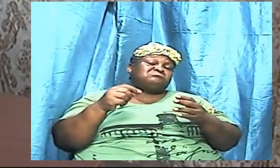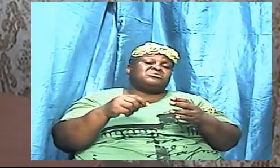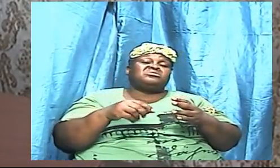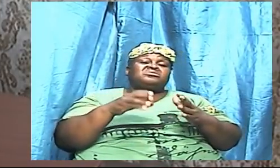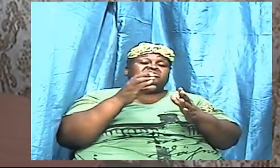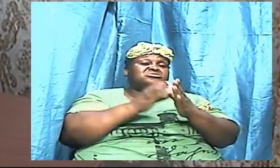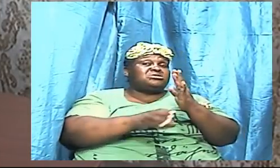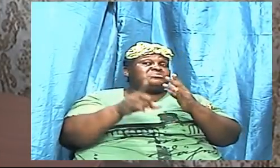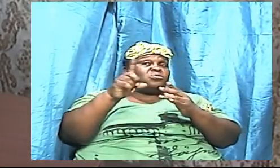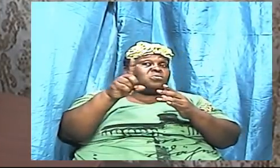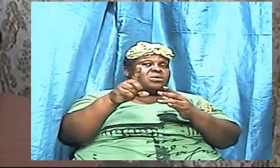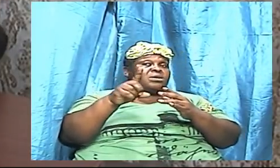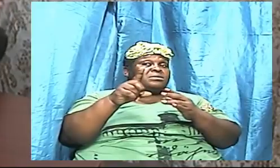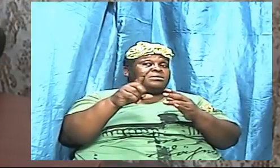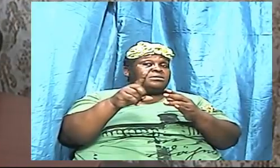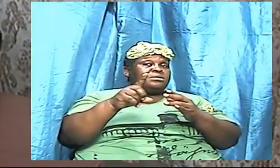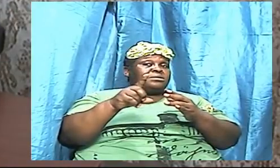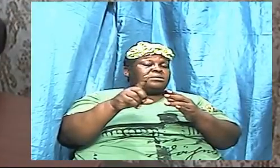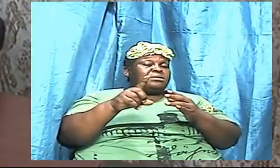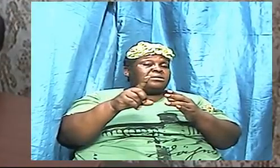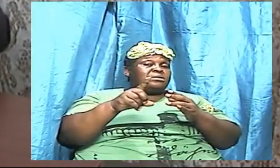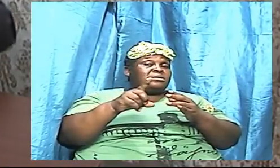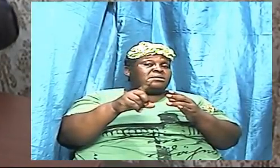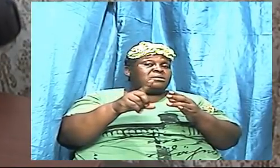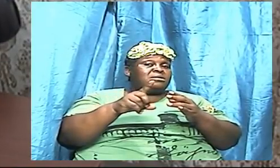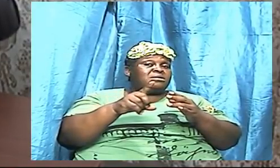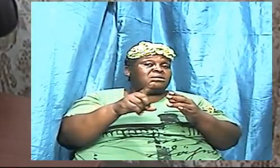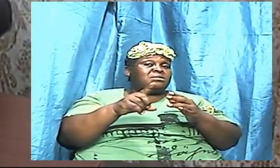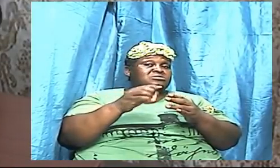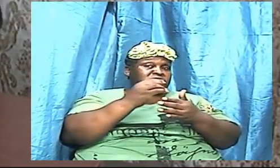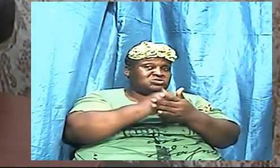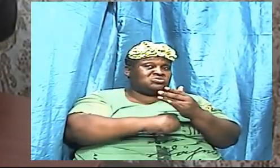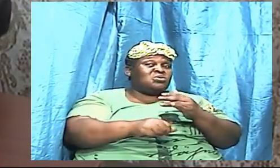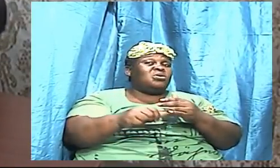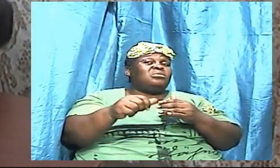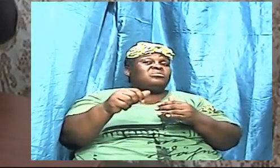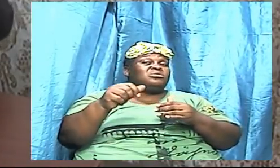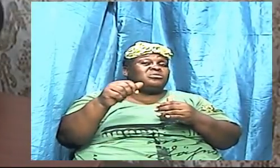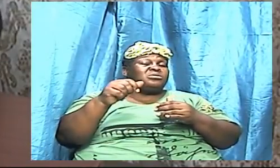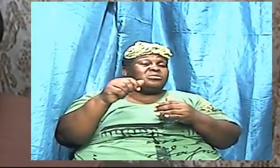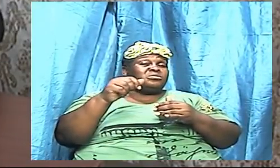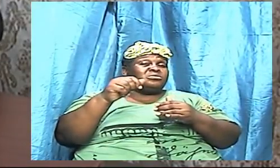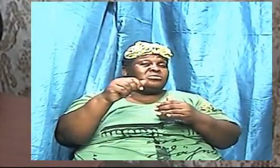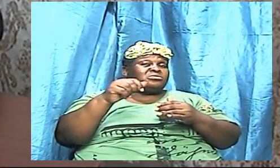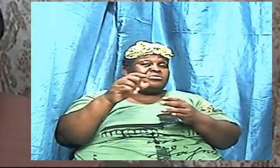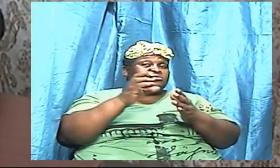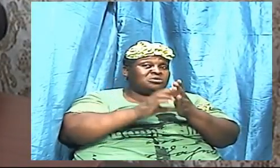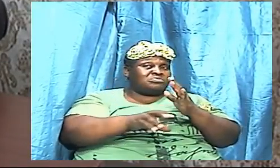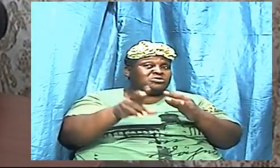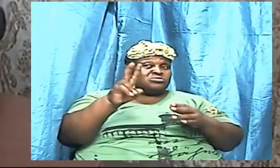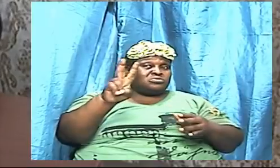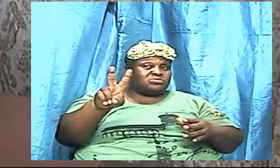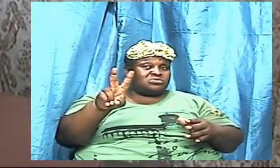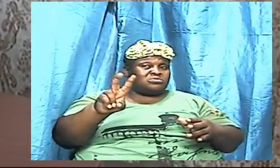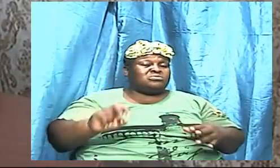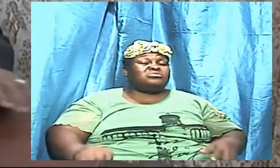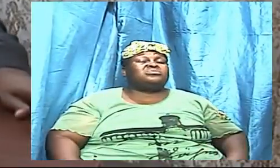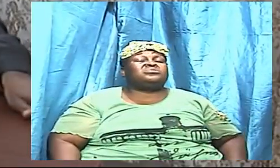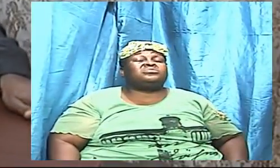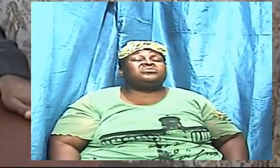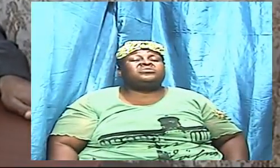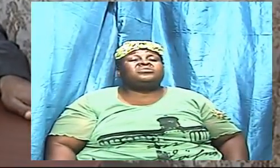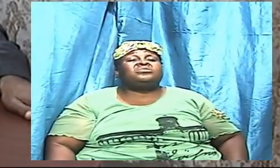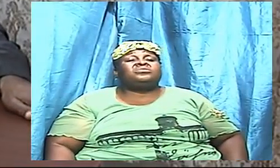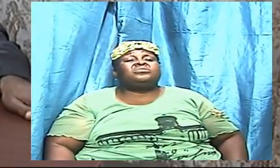or we are going to work out something but what we are saying is that once we work it out for us I would